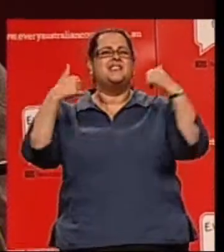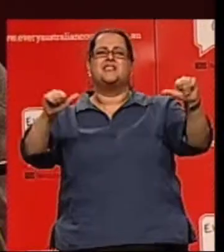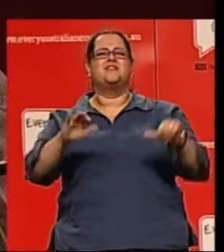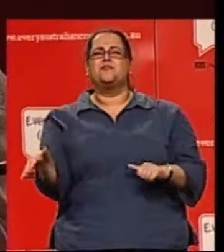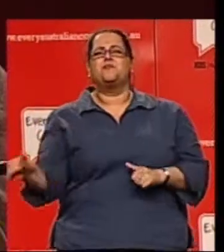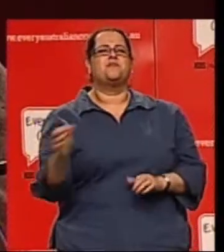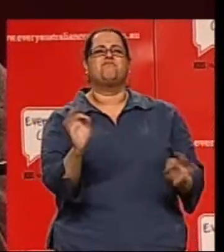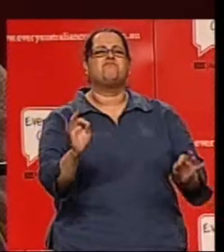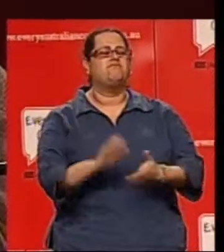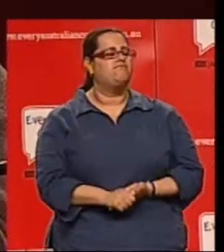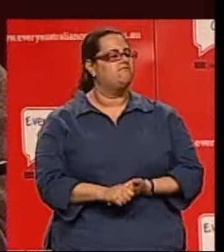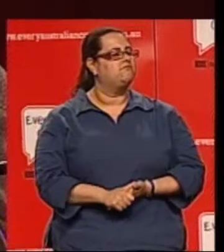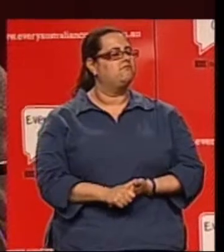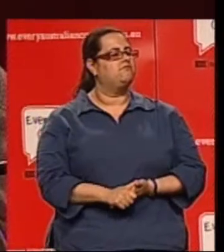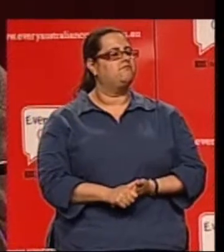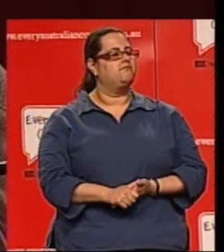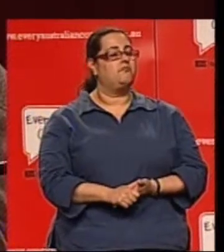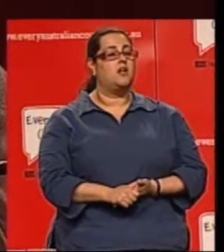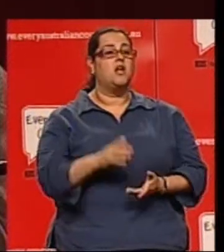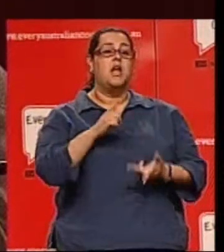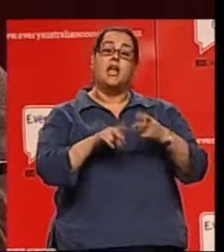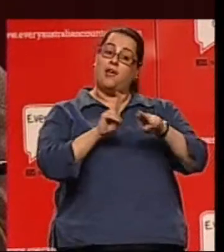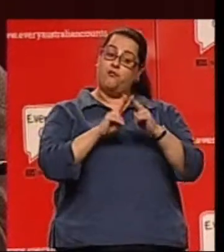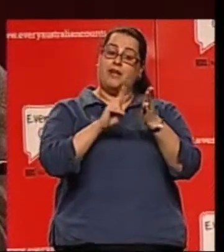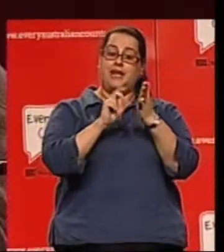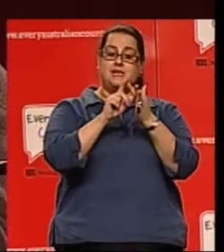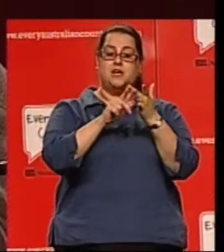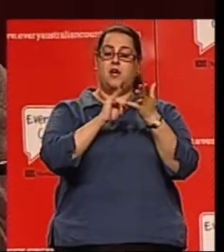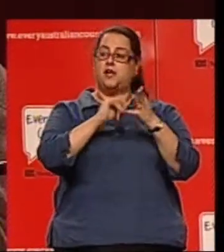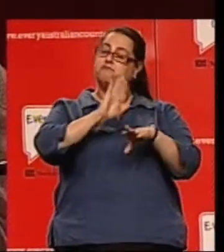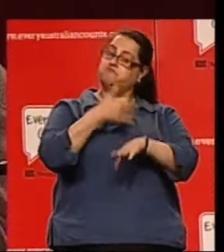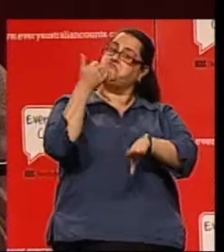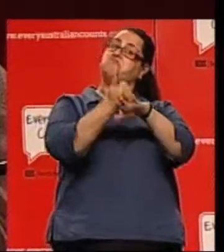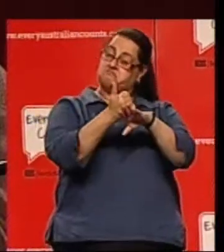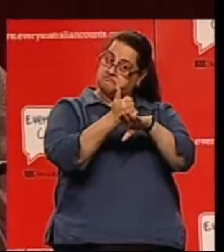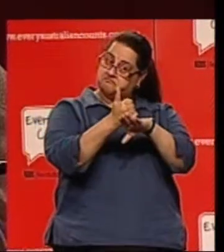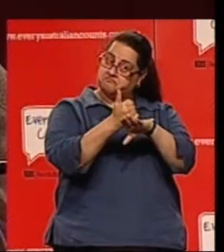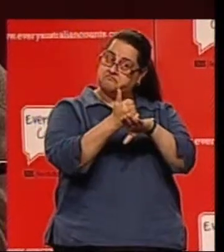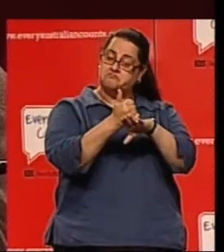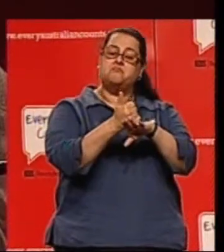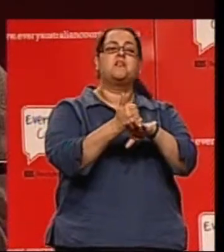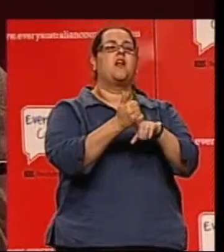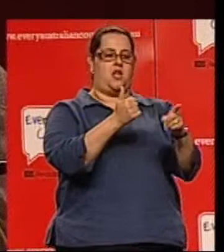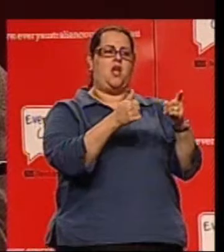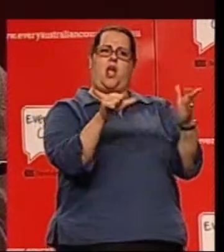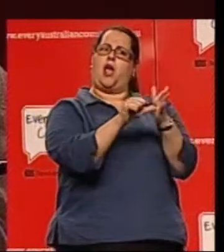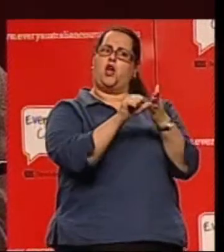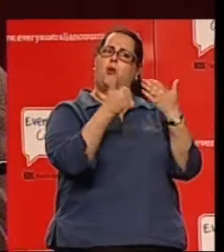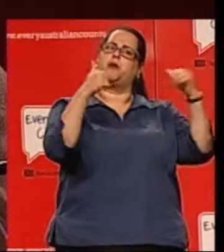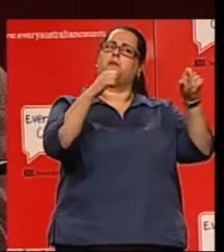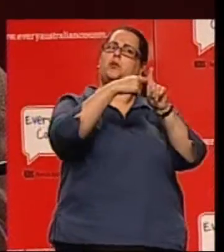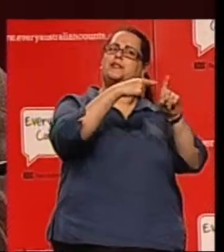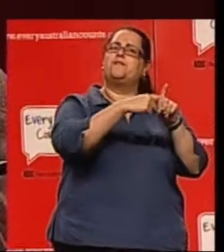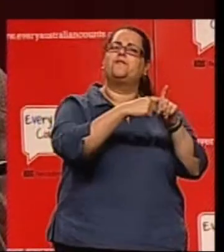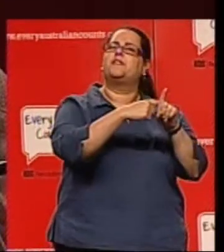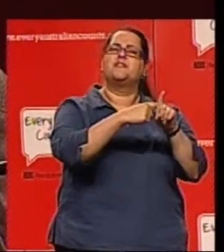It also found that the economic benefits of the proposed National Disability Insurance Scheme would significantly outweigh its